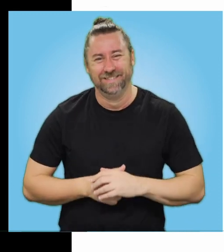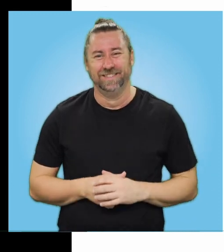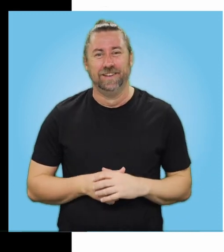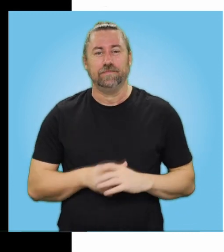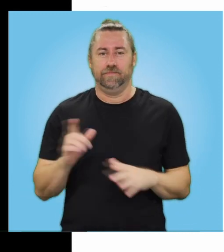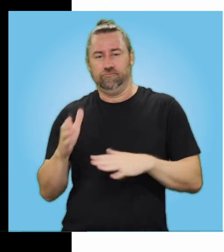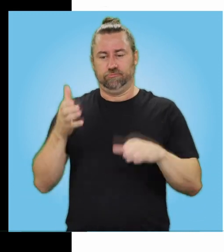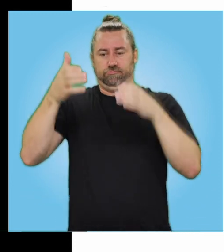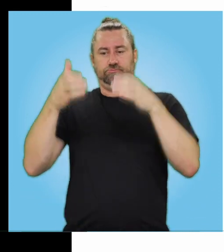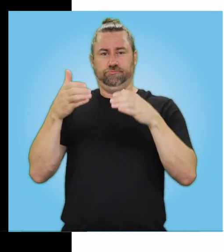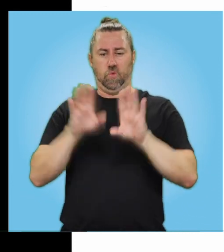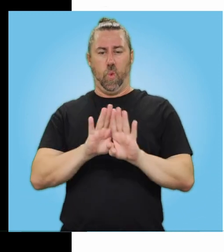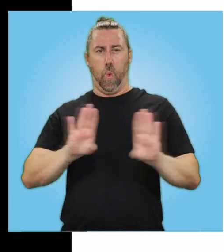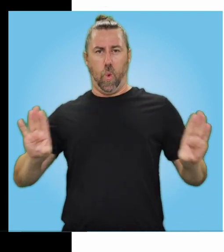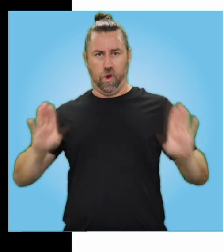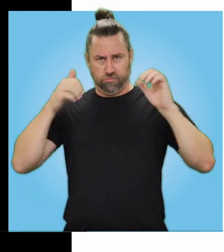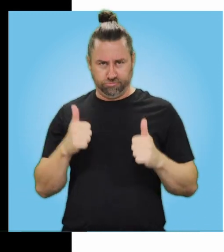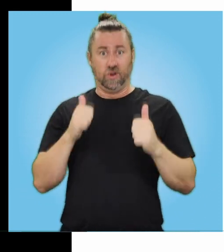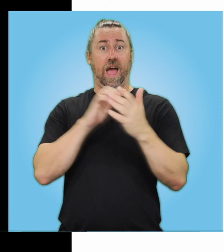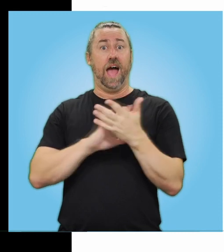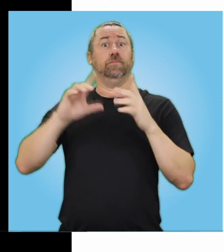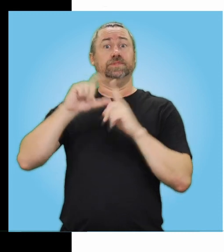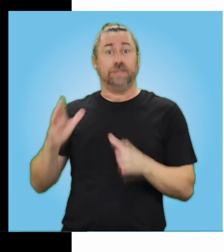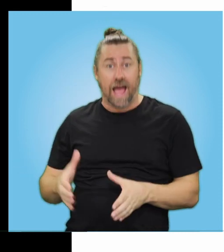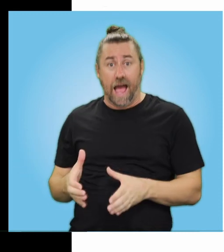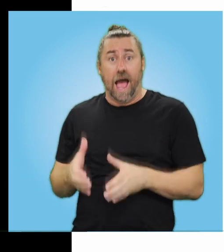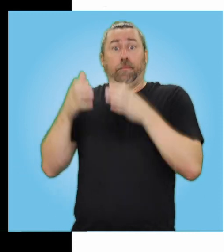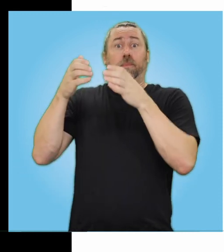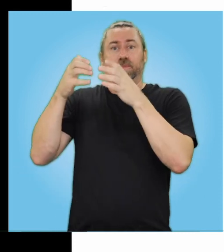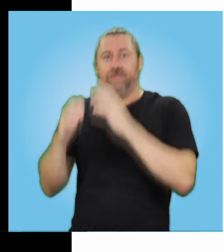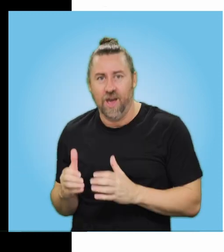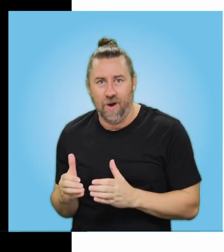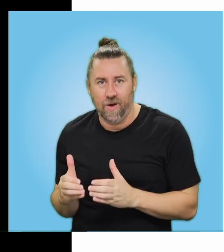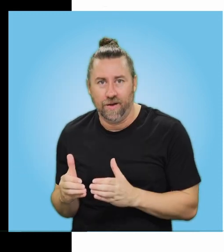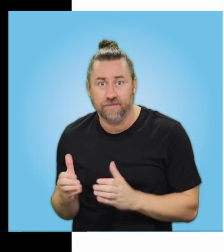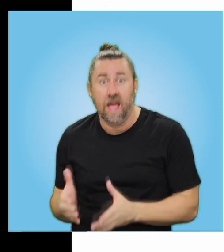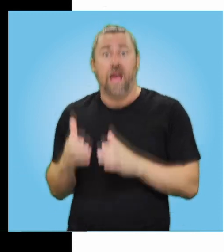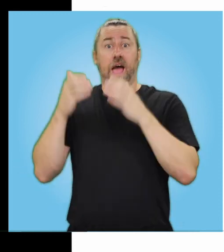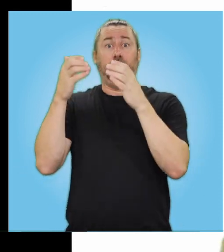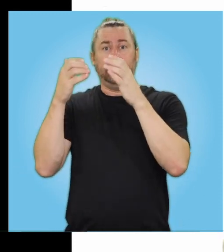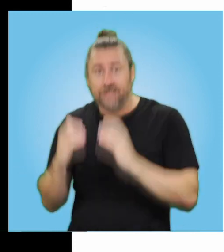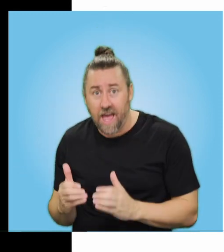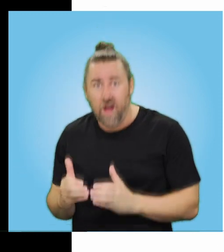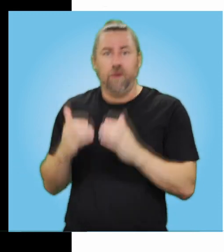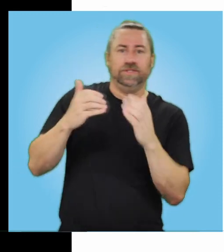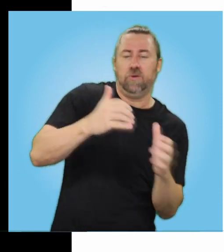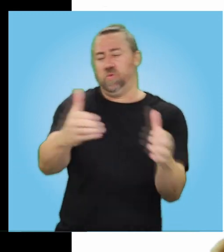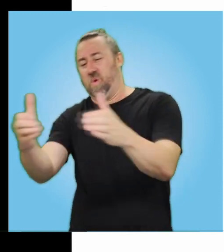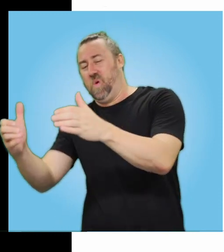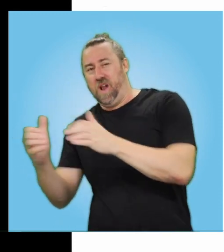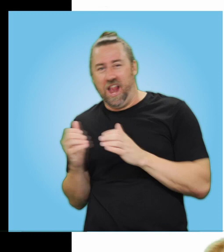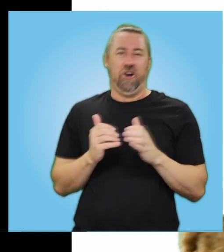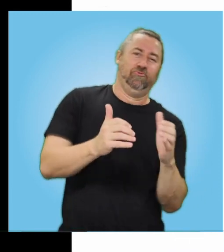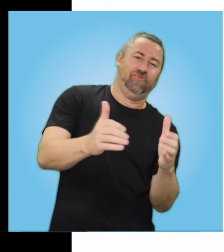Back up on the wall, Ted. Let's go again. Humpty Dumpty Up, Humpty Dumpty Down. Humpty Dumpty Up and Down, Humpty